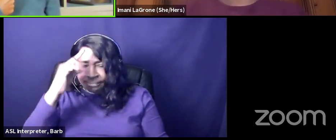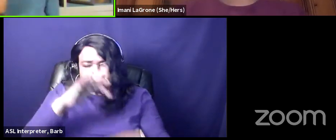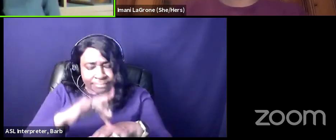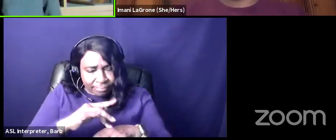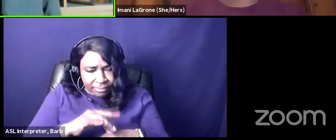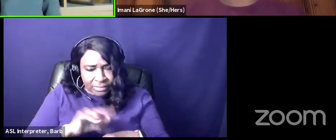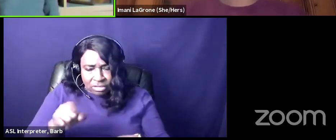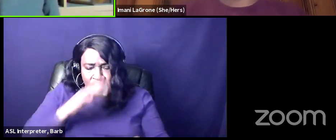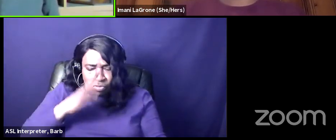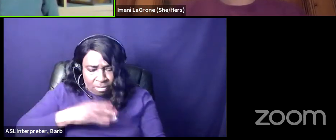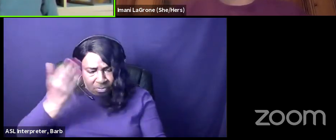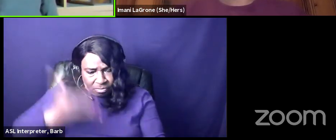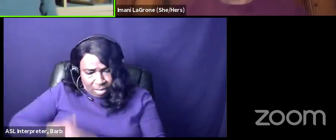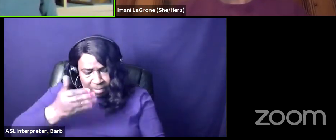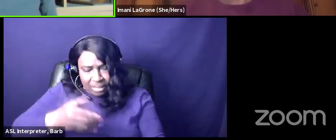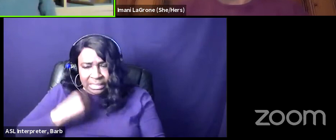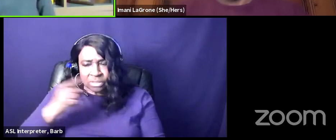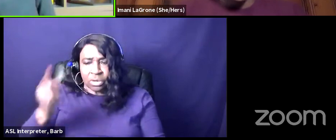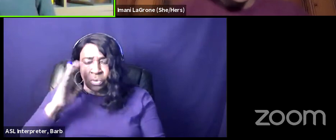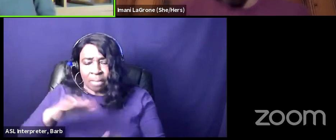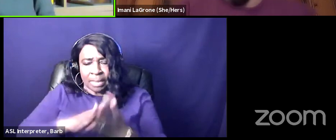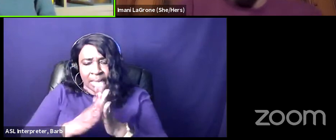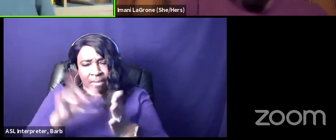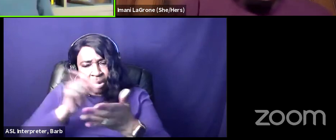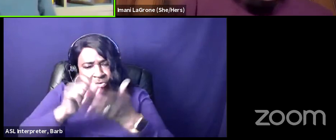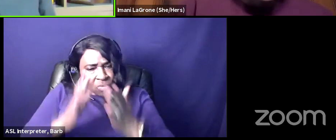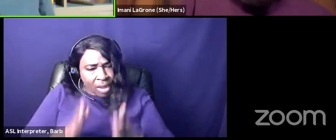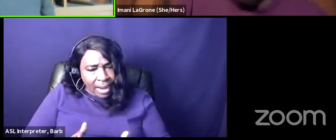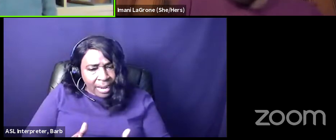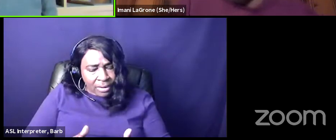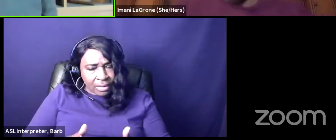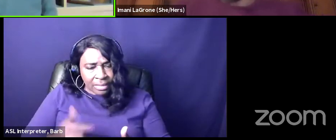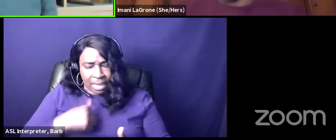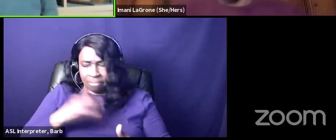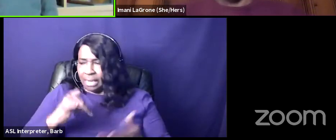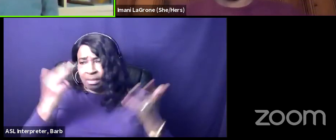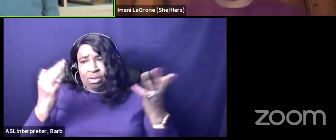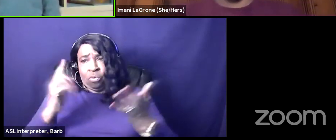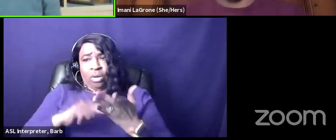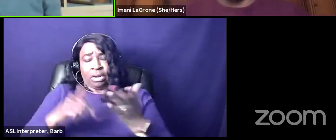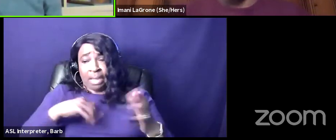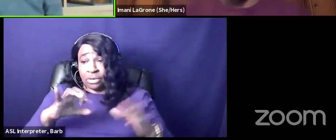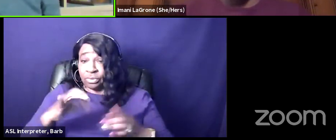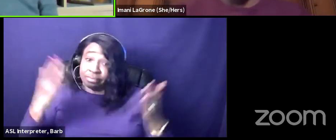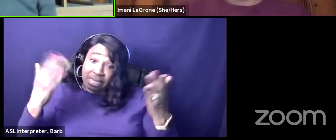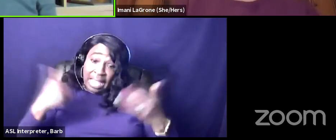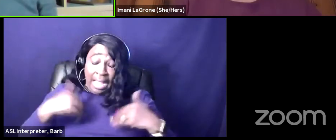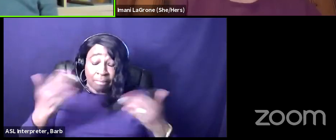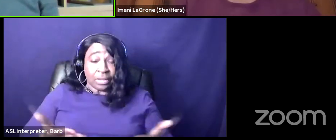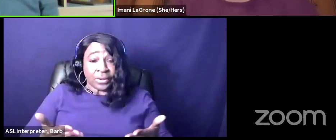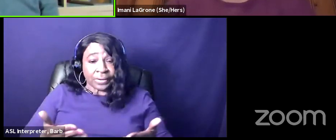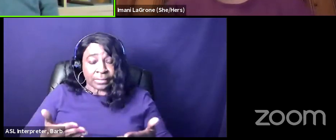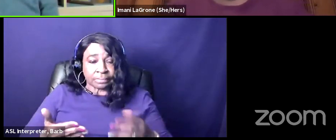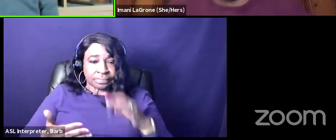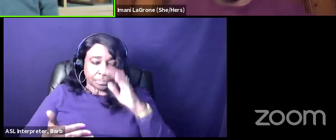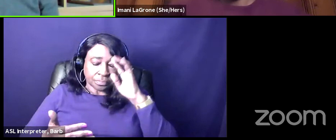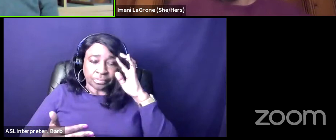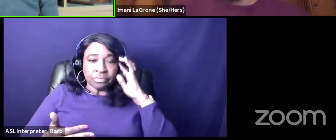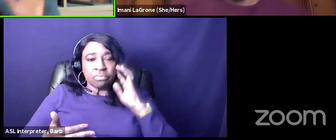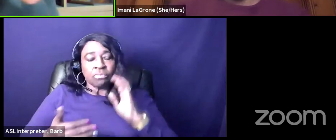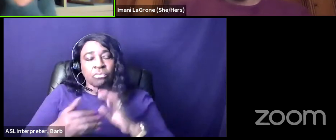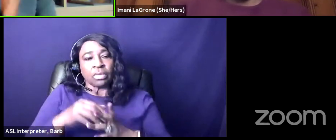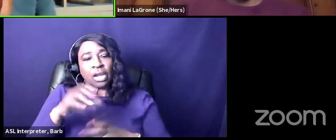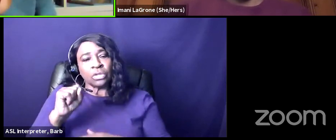novelist and you know i'm like i don't know what i'm doing like i'm here let's party so um